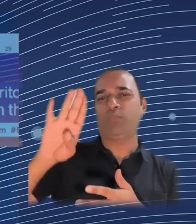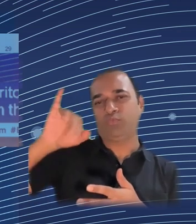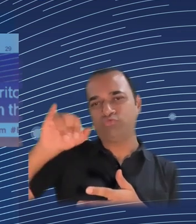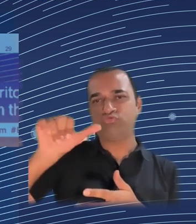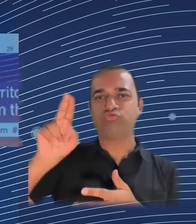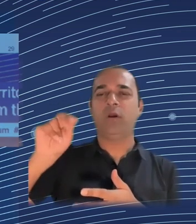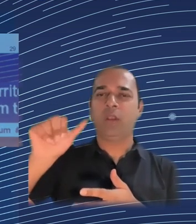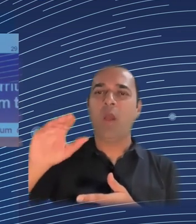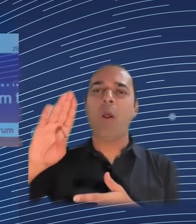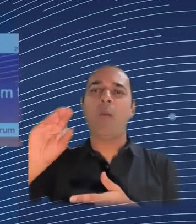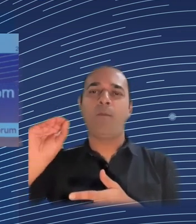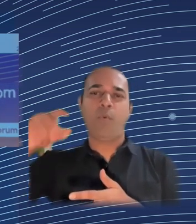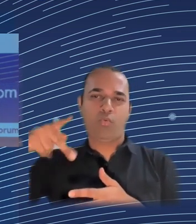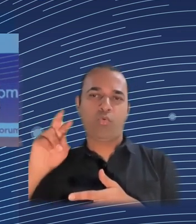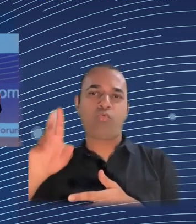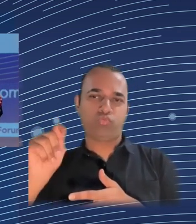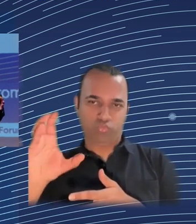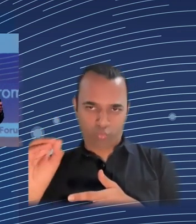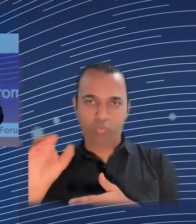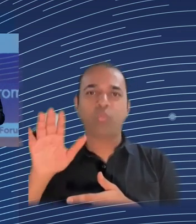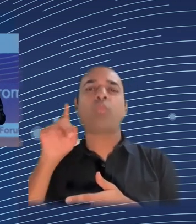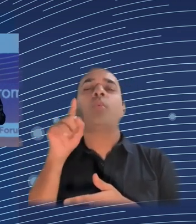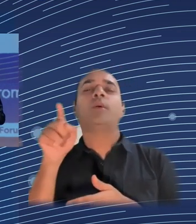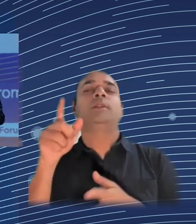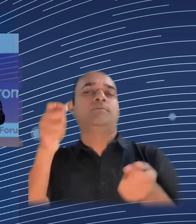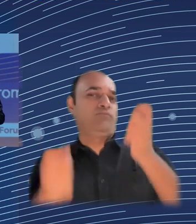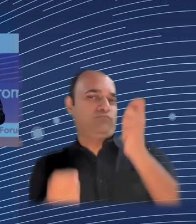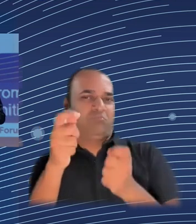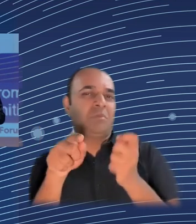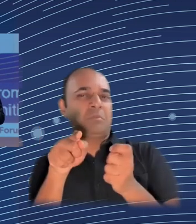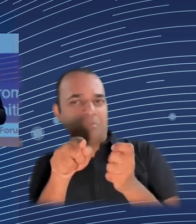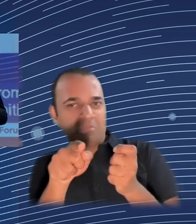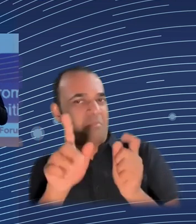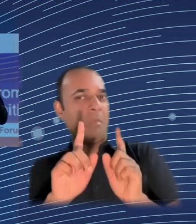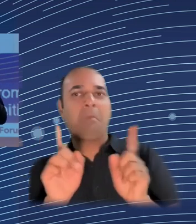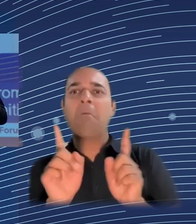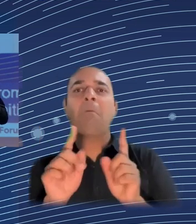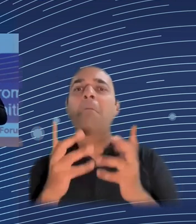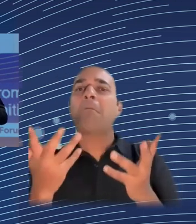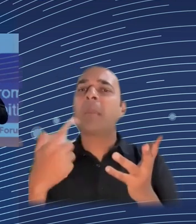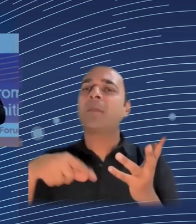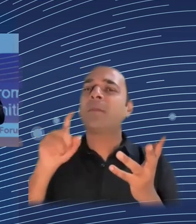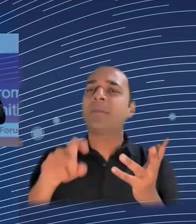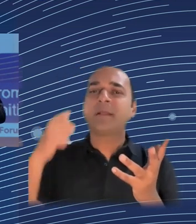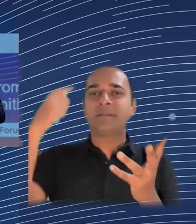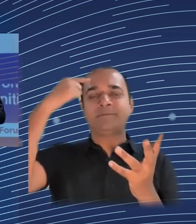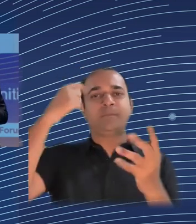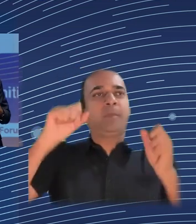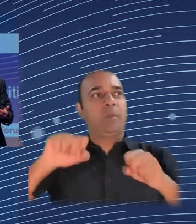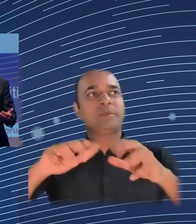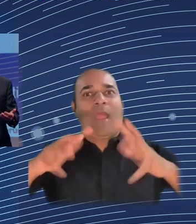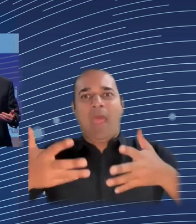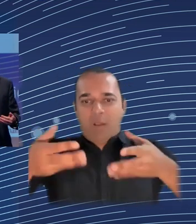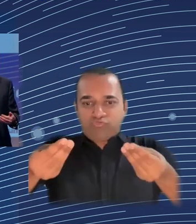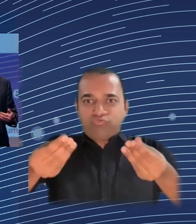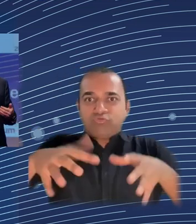prosperity. Also from a social and political perspective. If we want to address many of the challenges that we have,